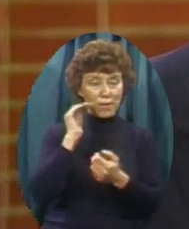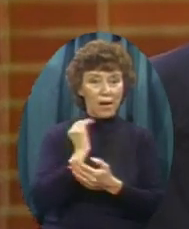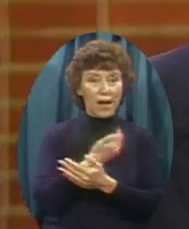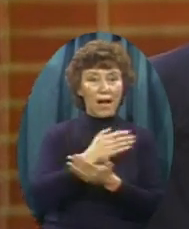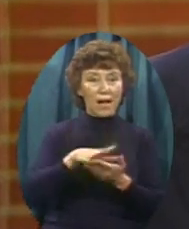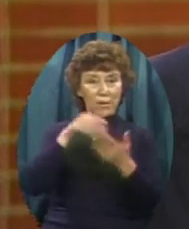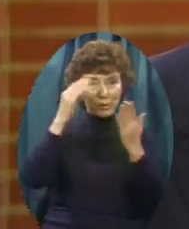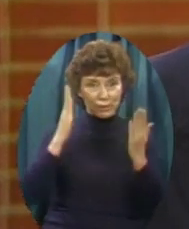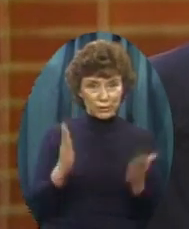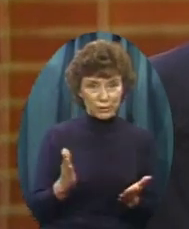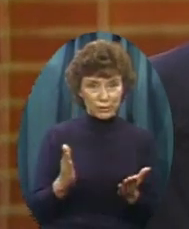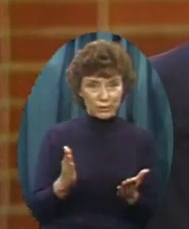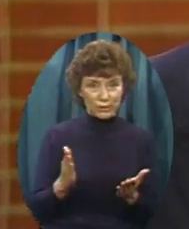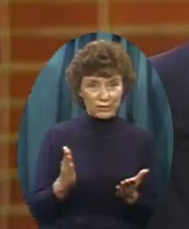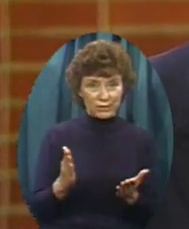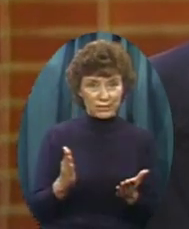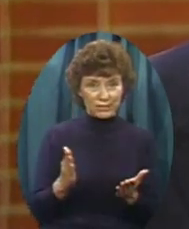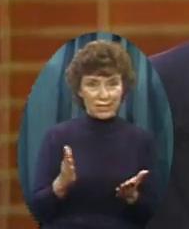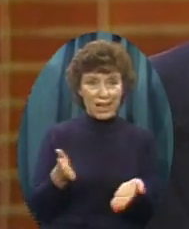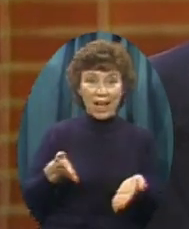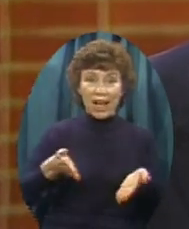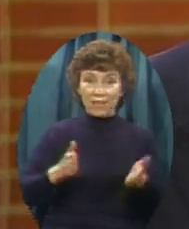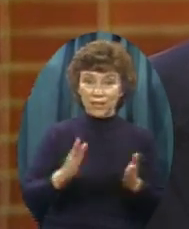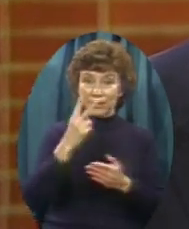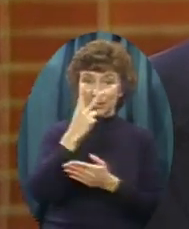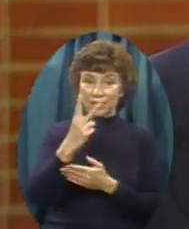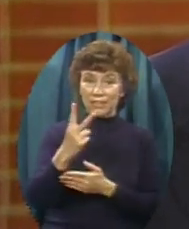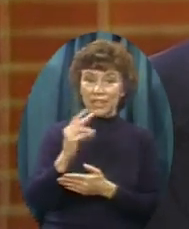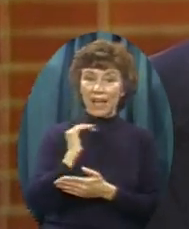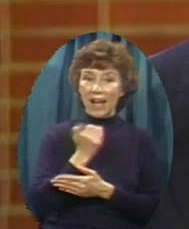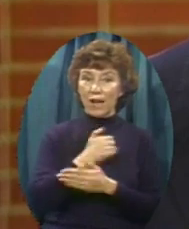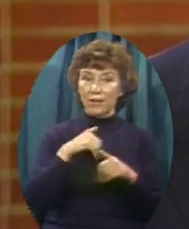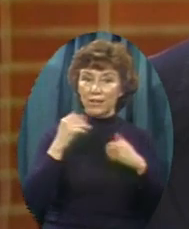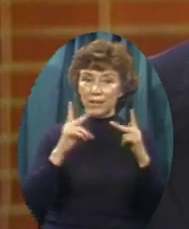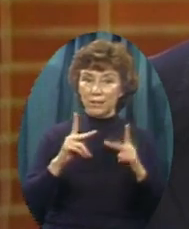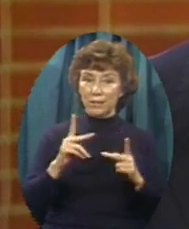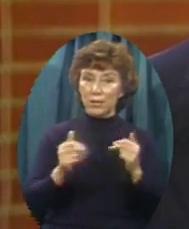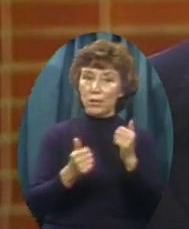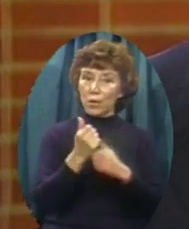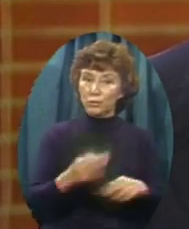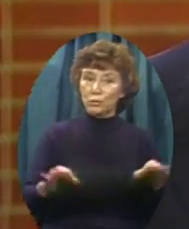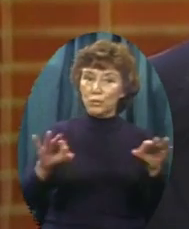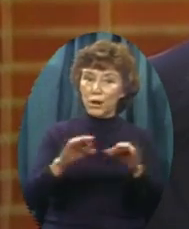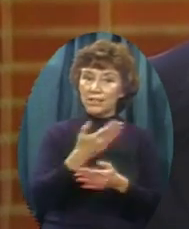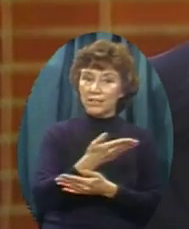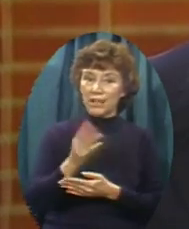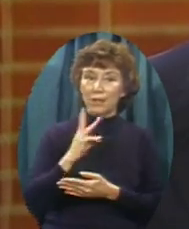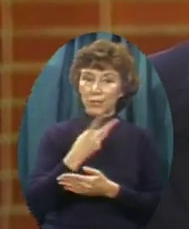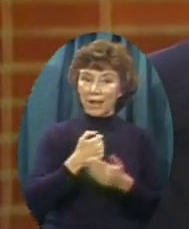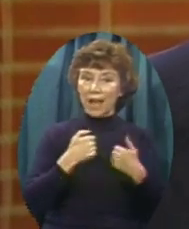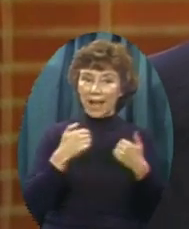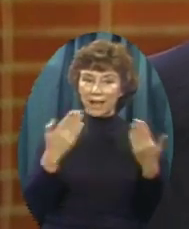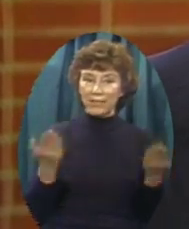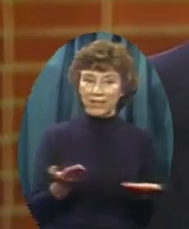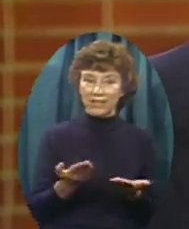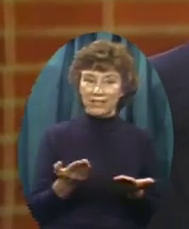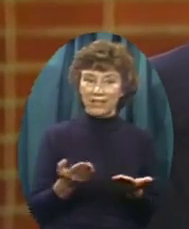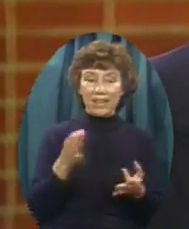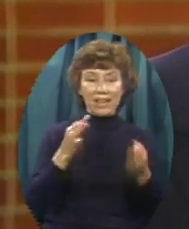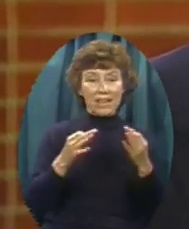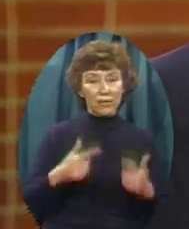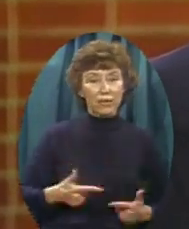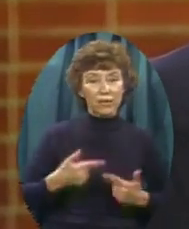The young people Those are most Precious commodities I'm looking for your call If you live in Hawaii